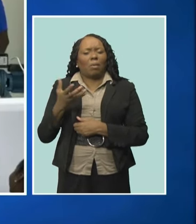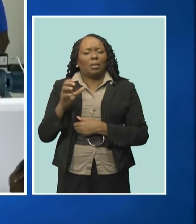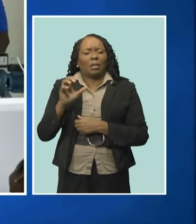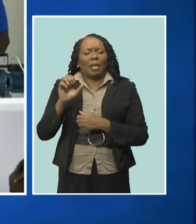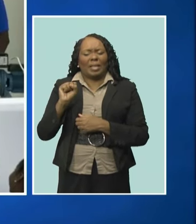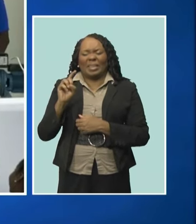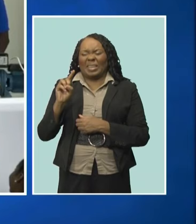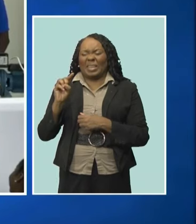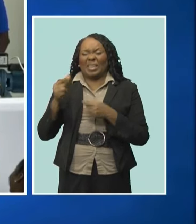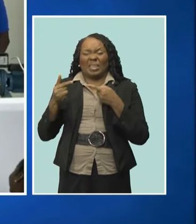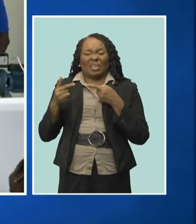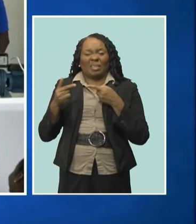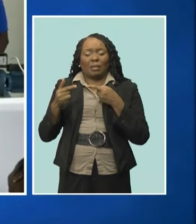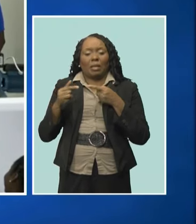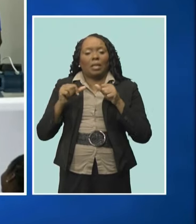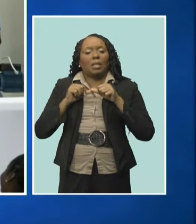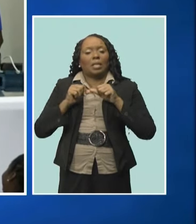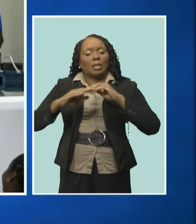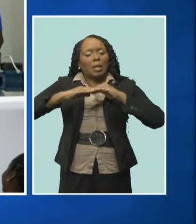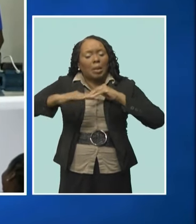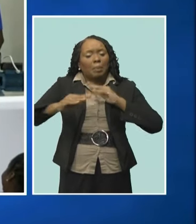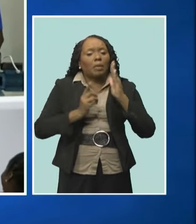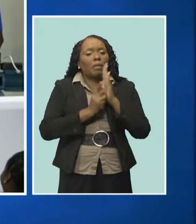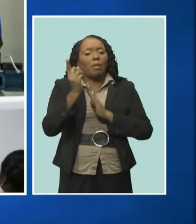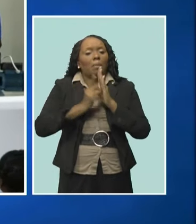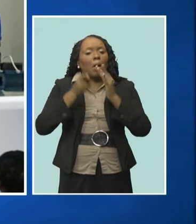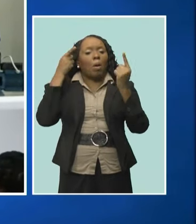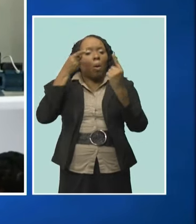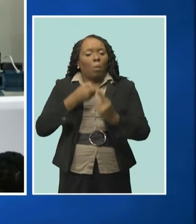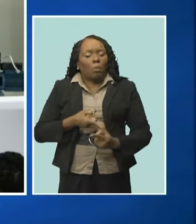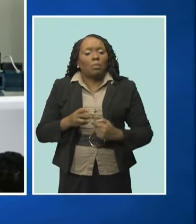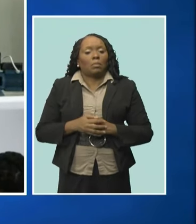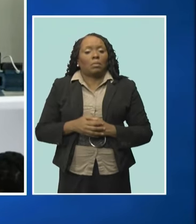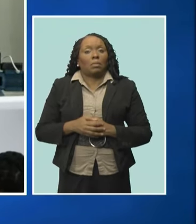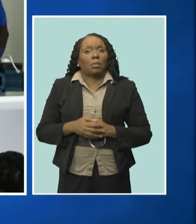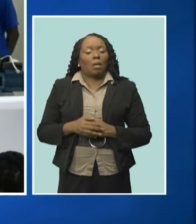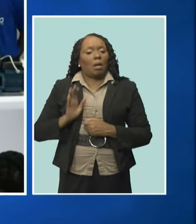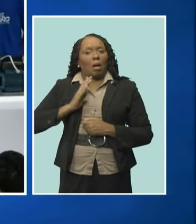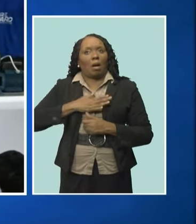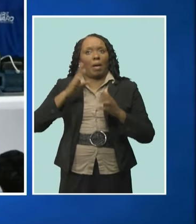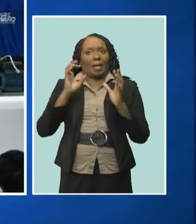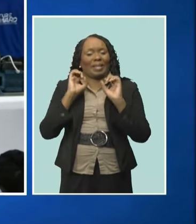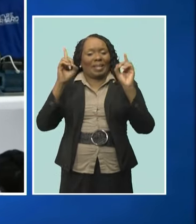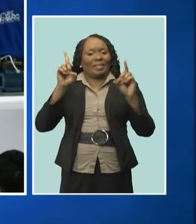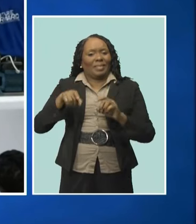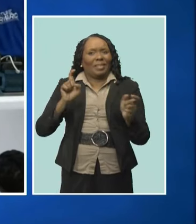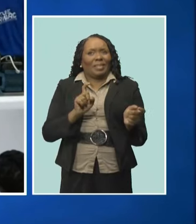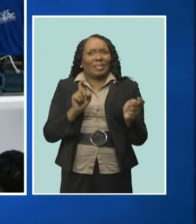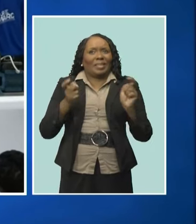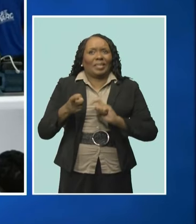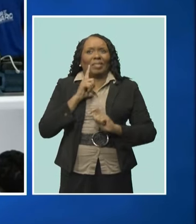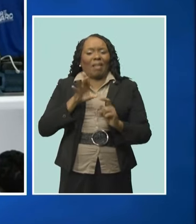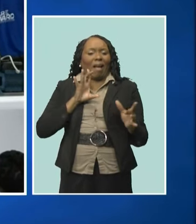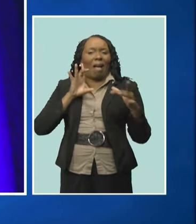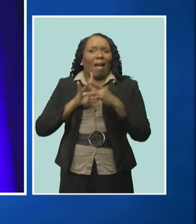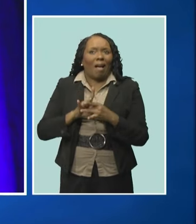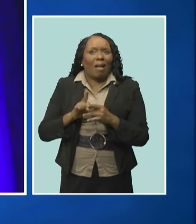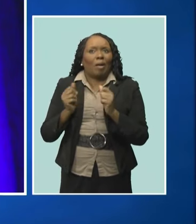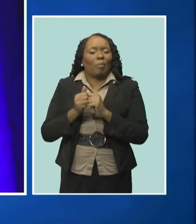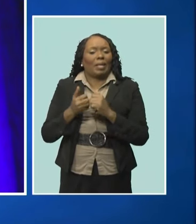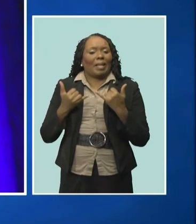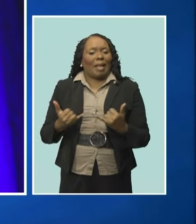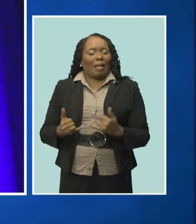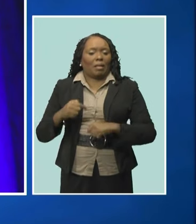says the education system must change to meet the new and dynamic demands of the 21st century. We remain